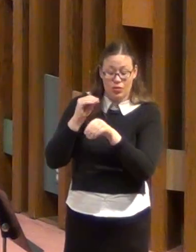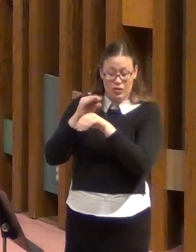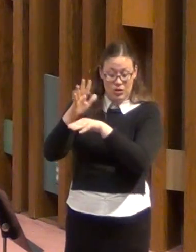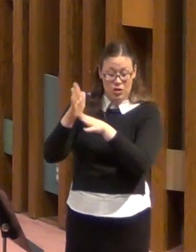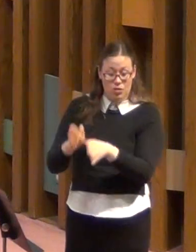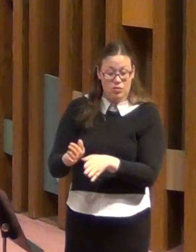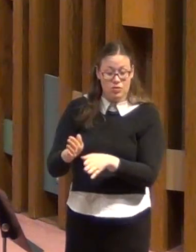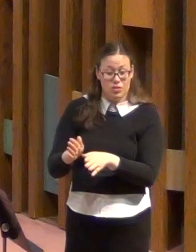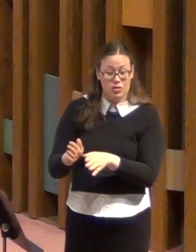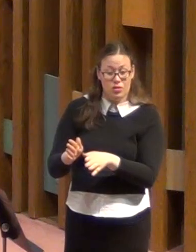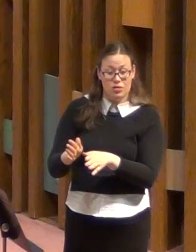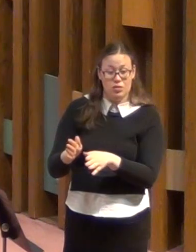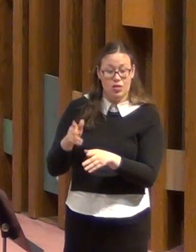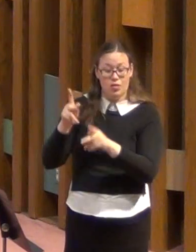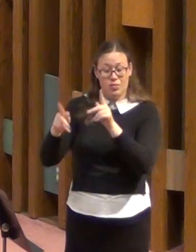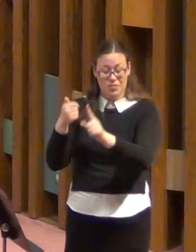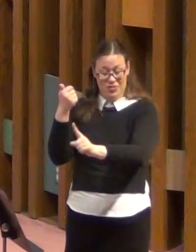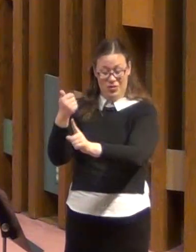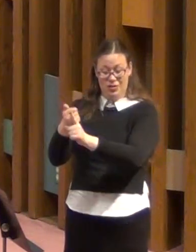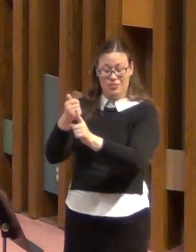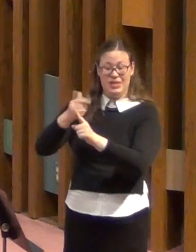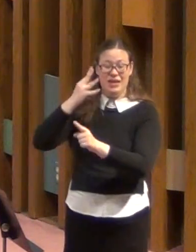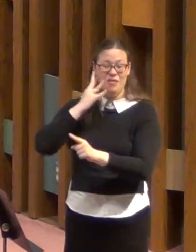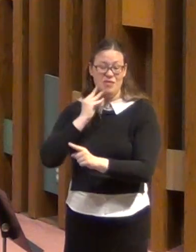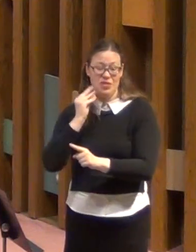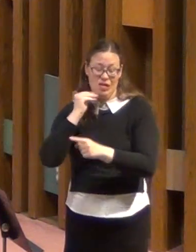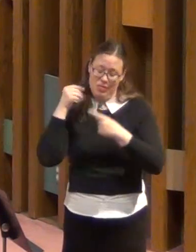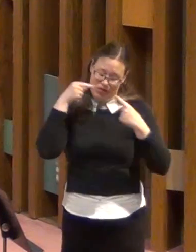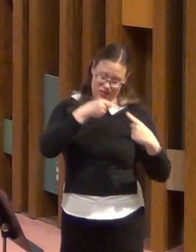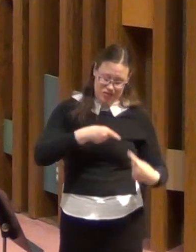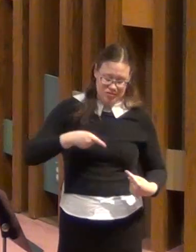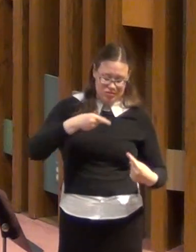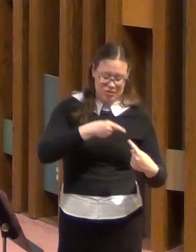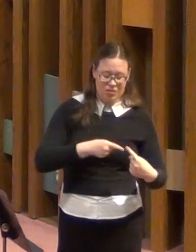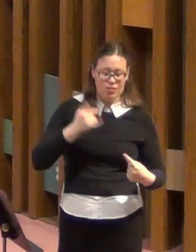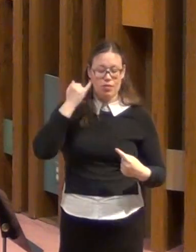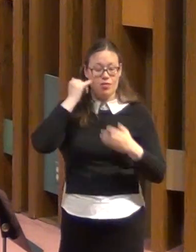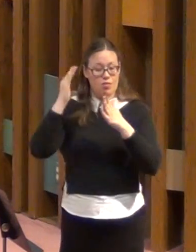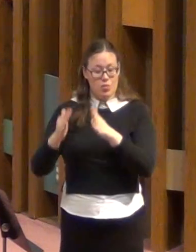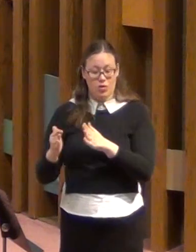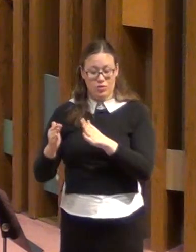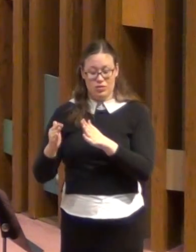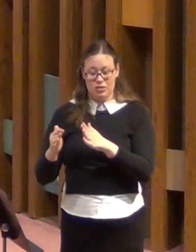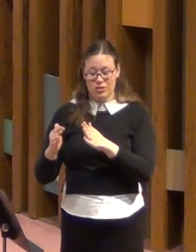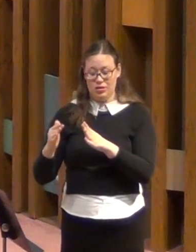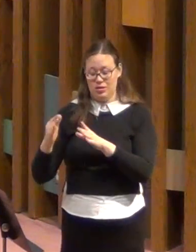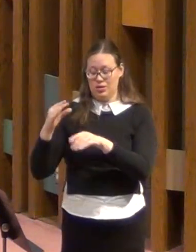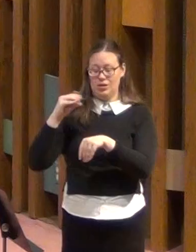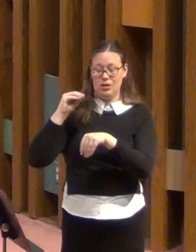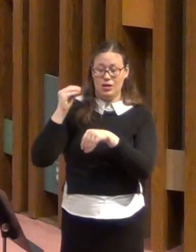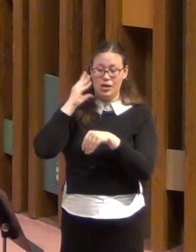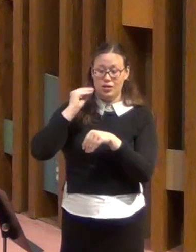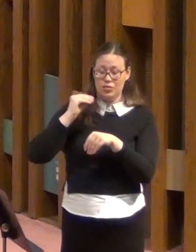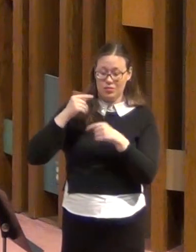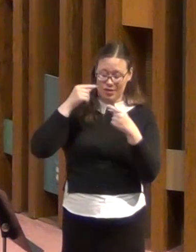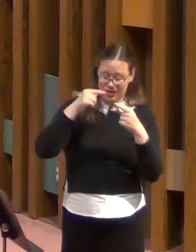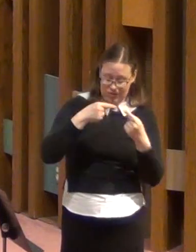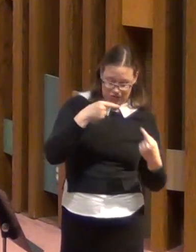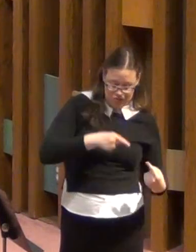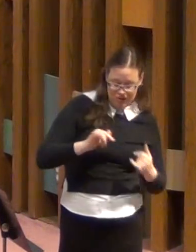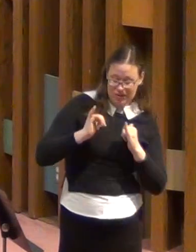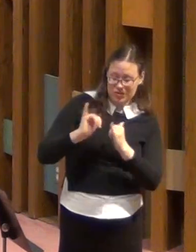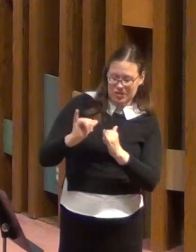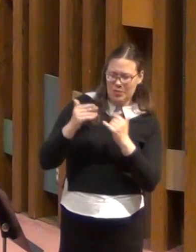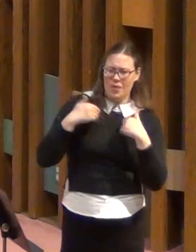experiences. right? Somebody's been through it. You have a connection between the two of you.